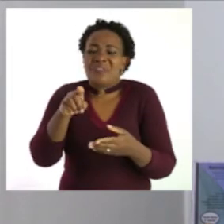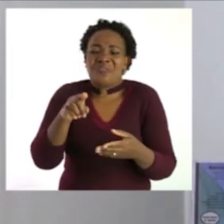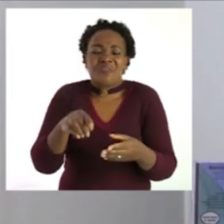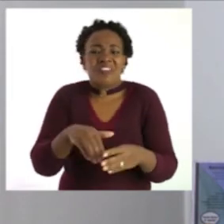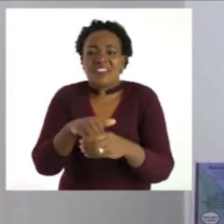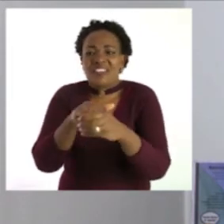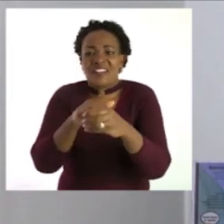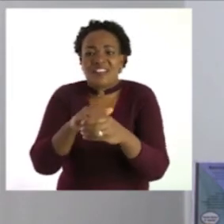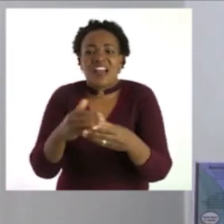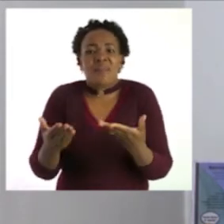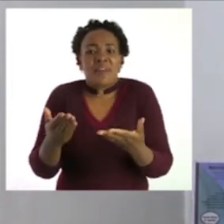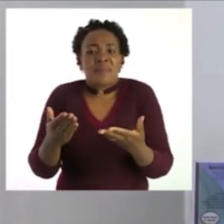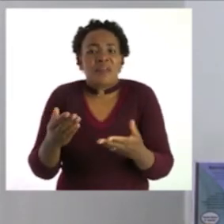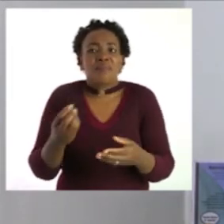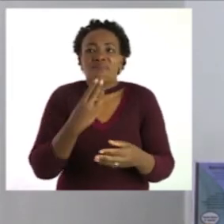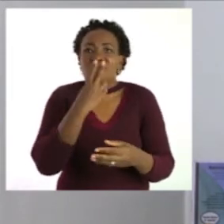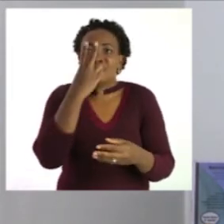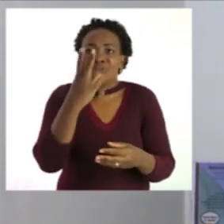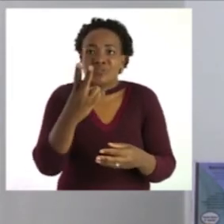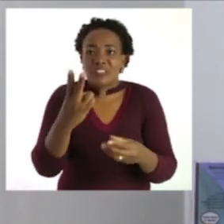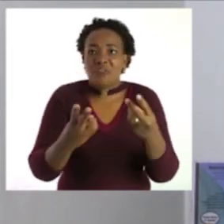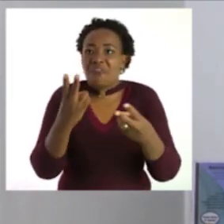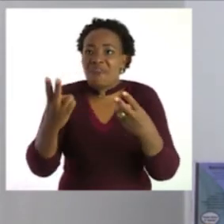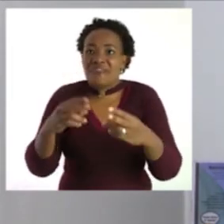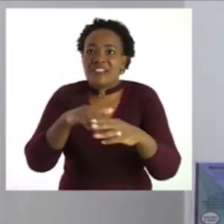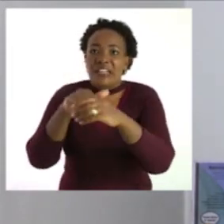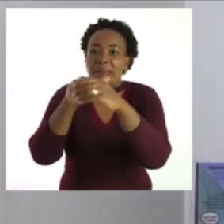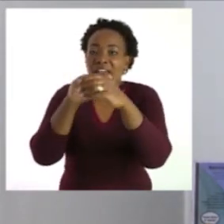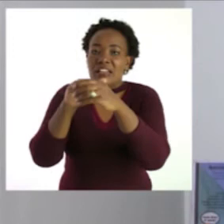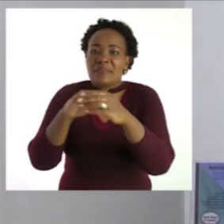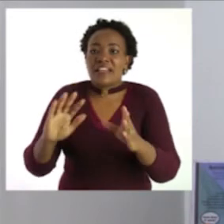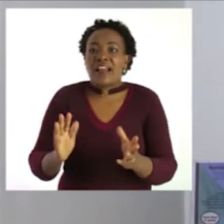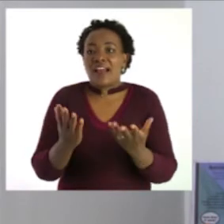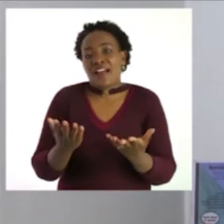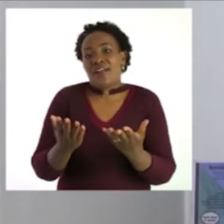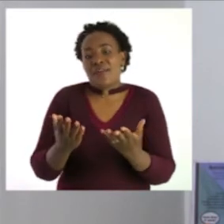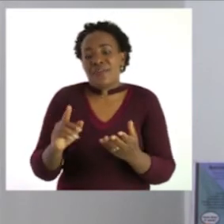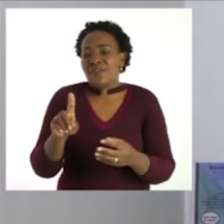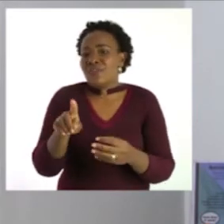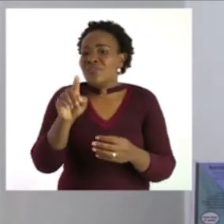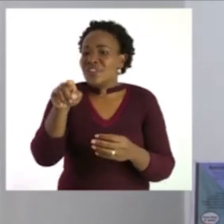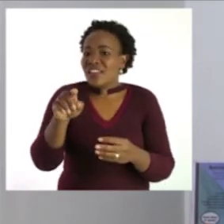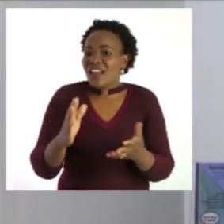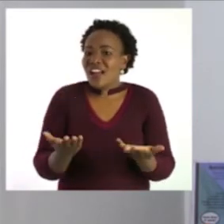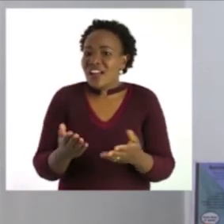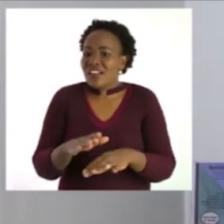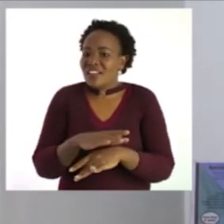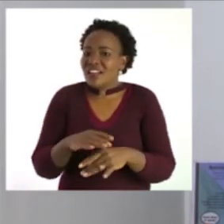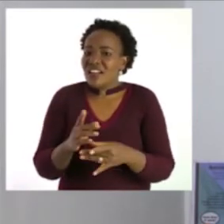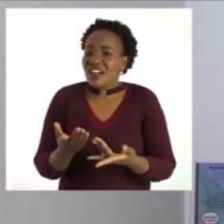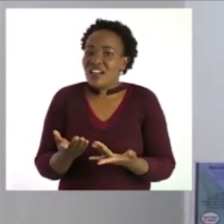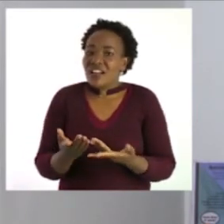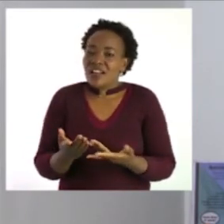you say i'm going to see the animals then how are you getting there you